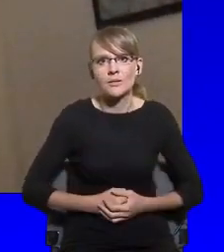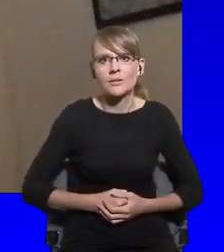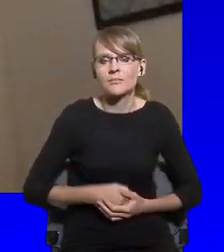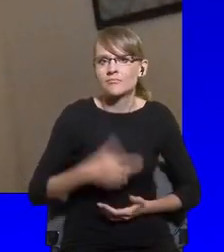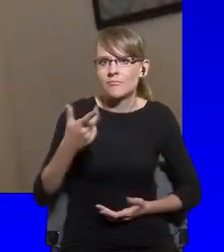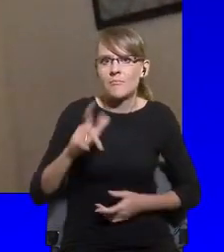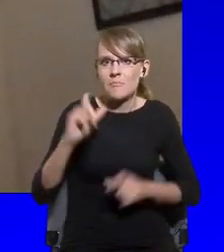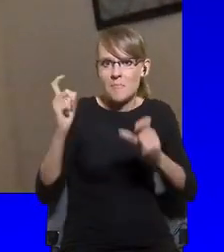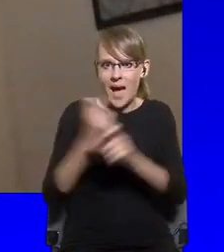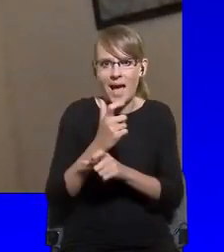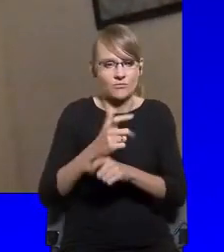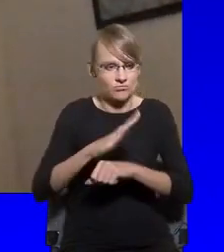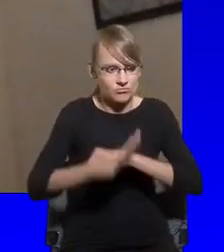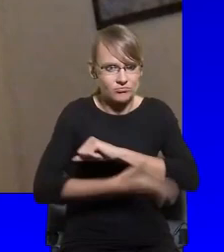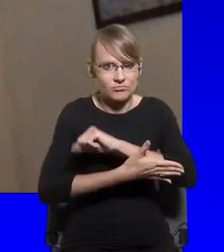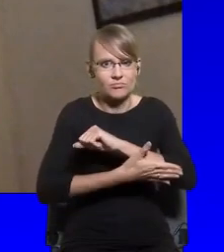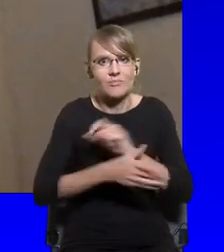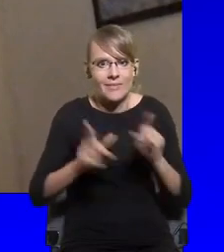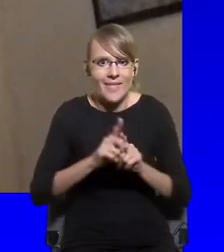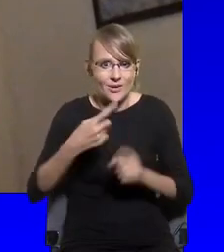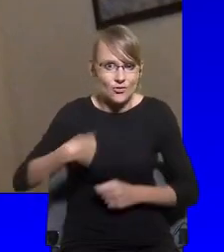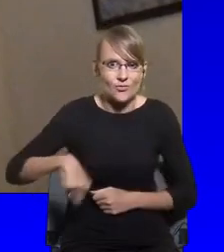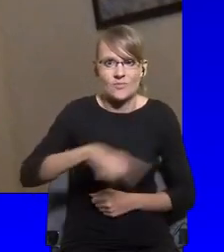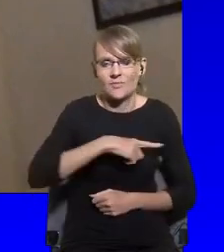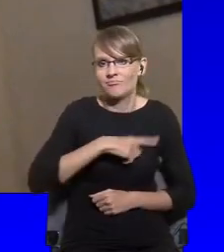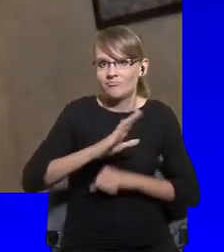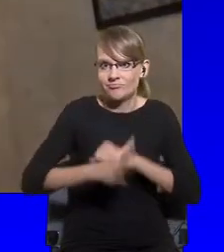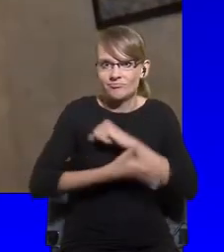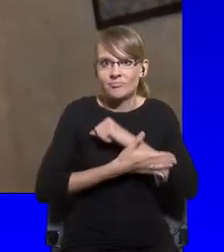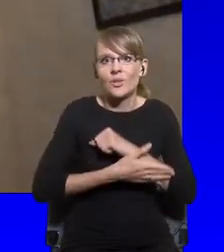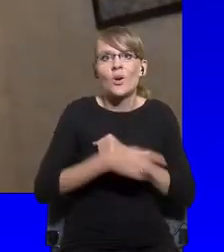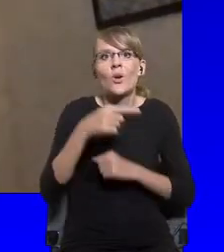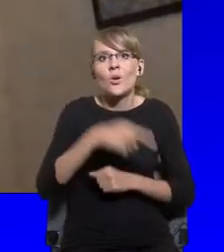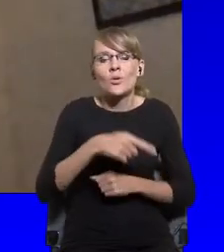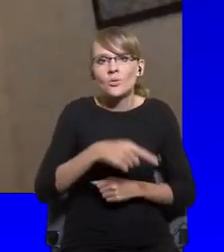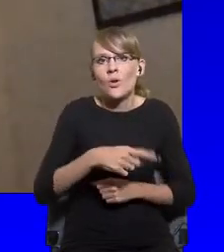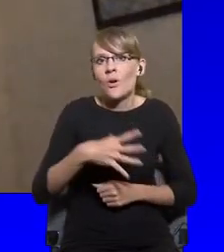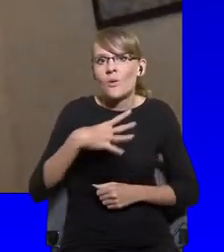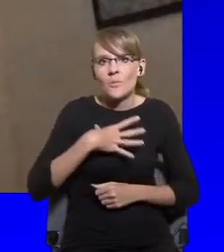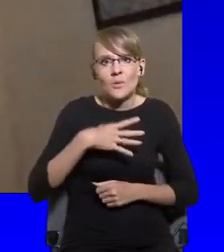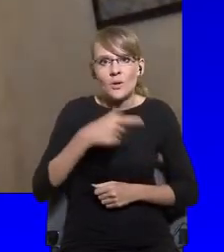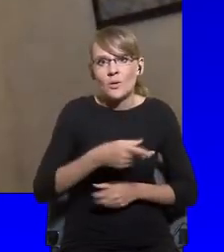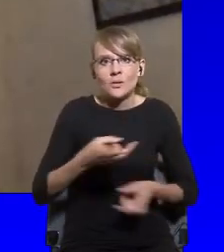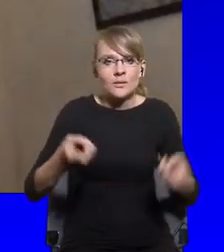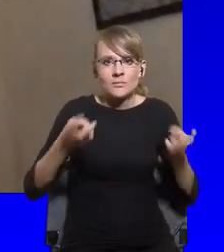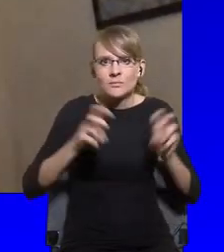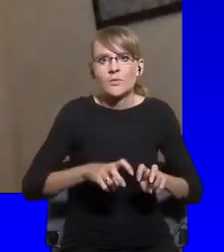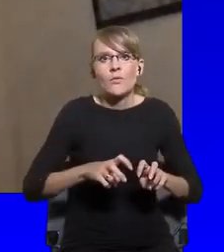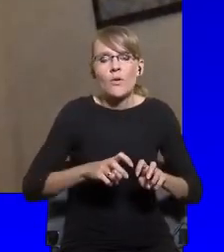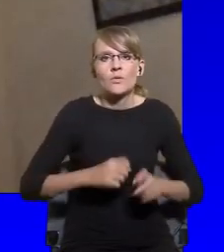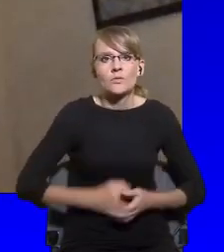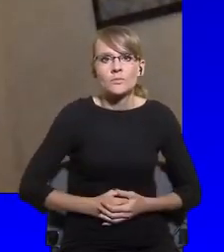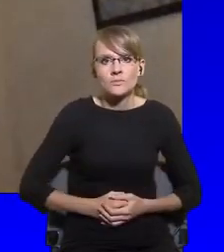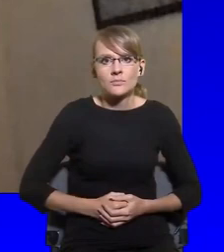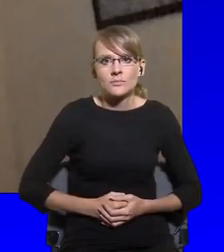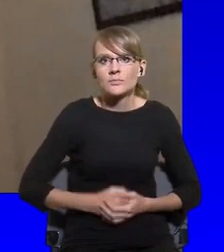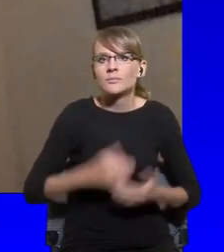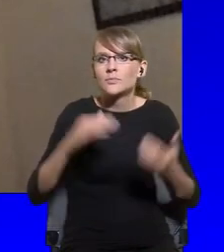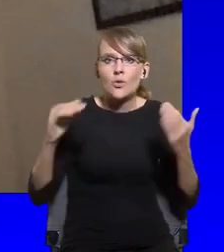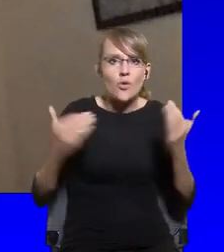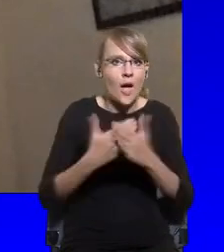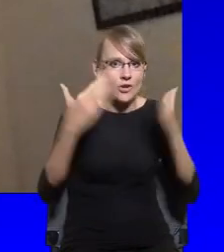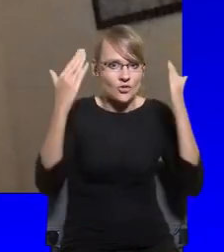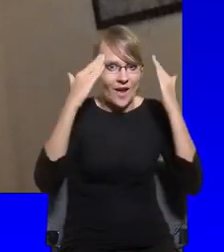something which has actually created a new civic awareness, which was